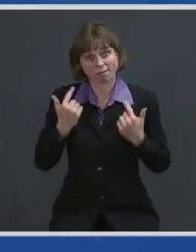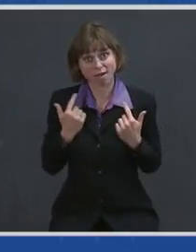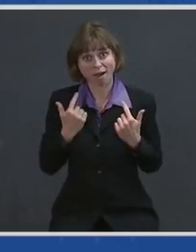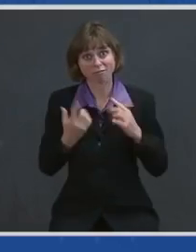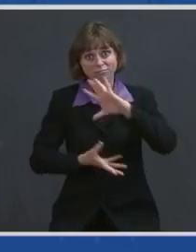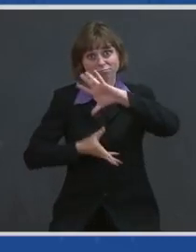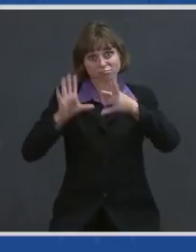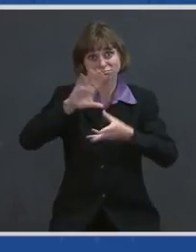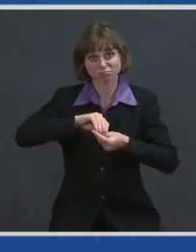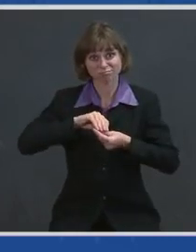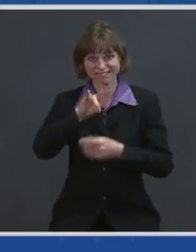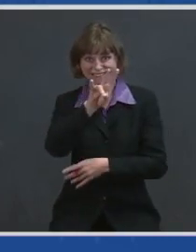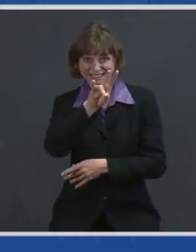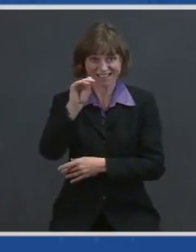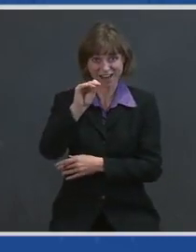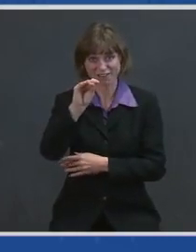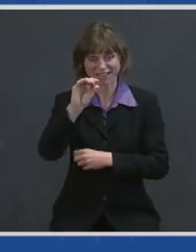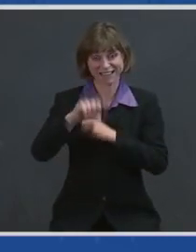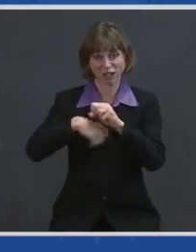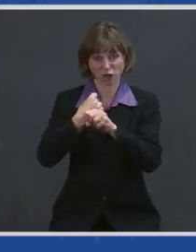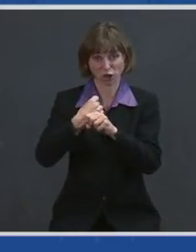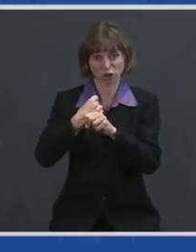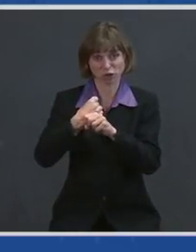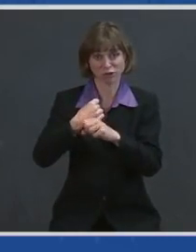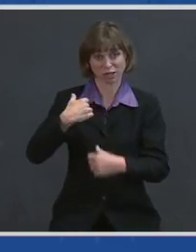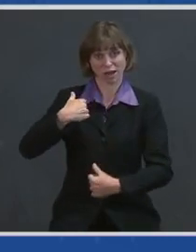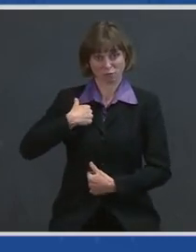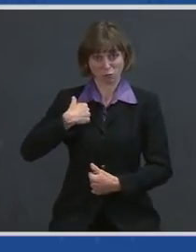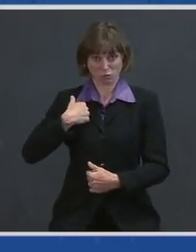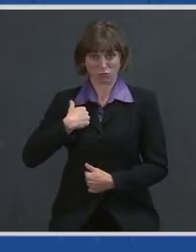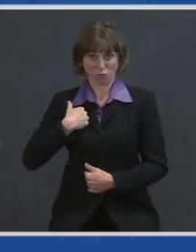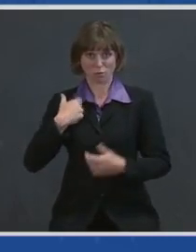service in peace and in war.